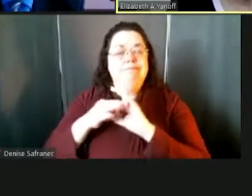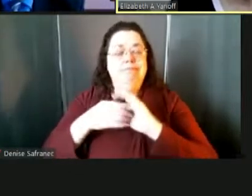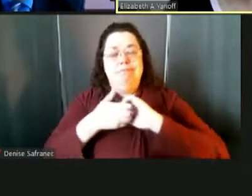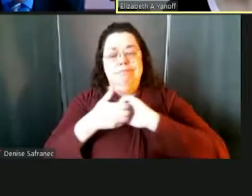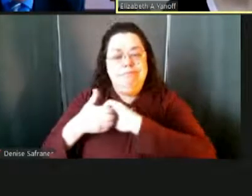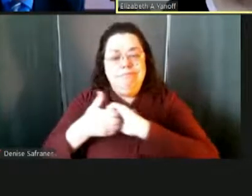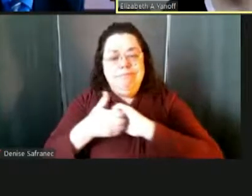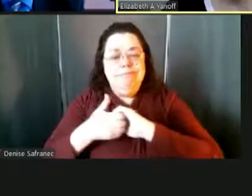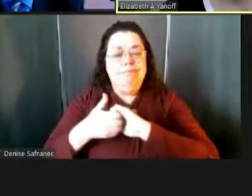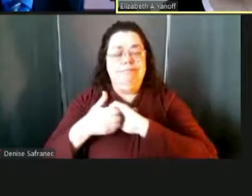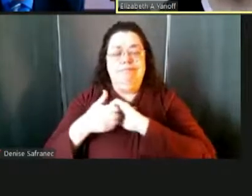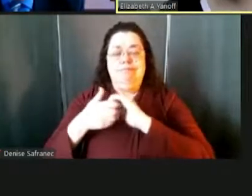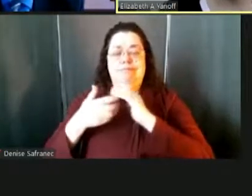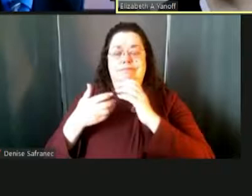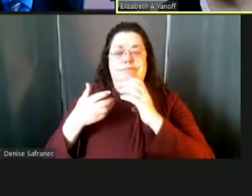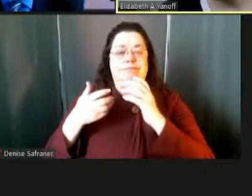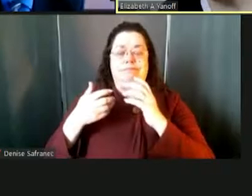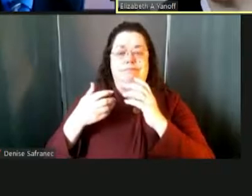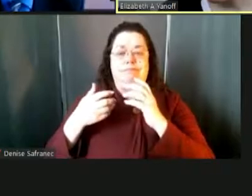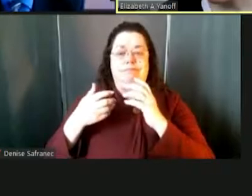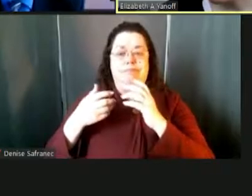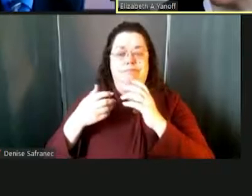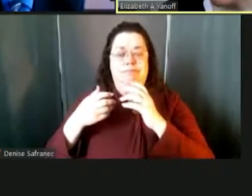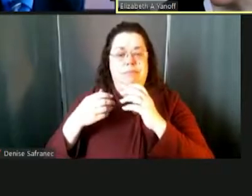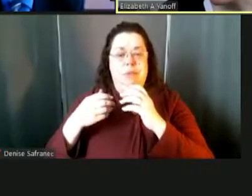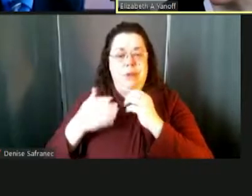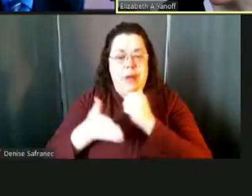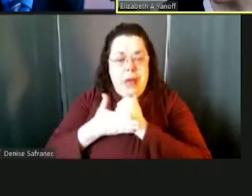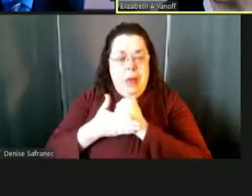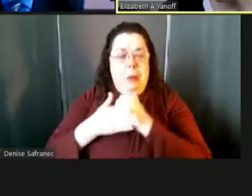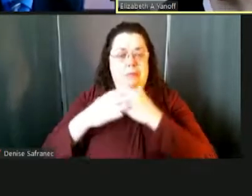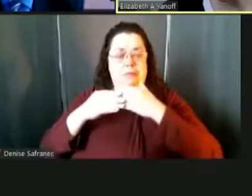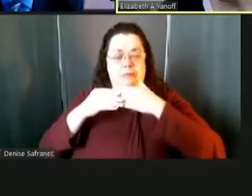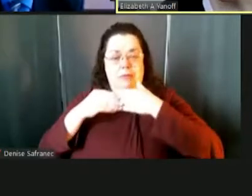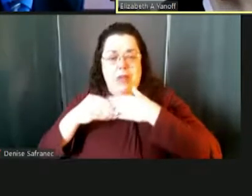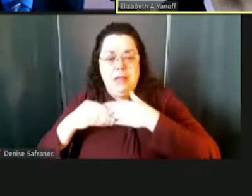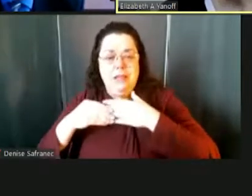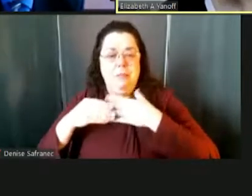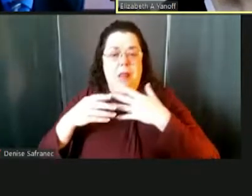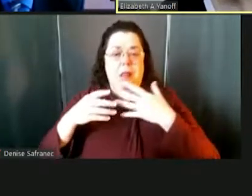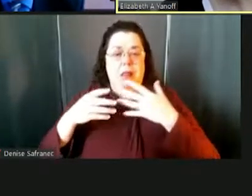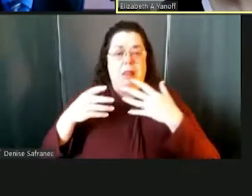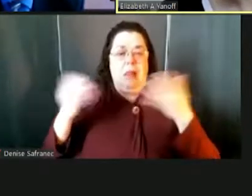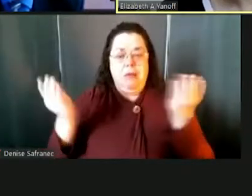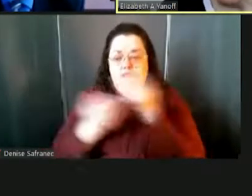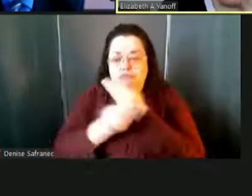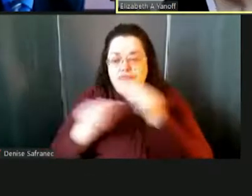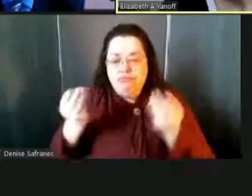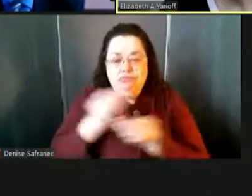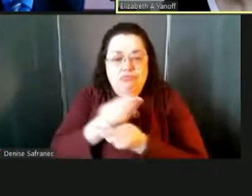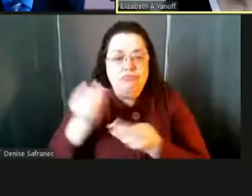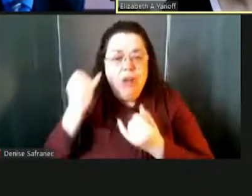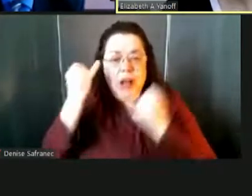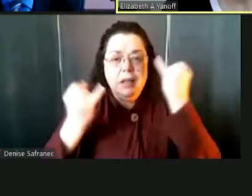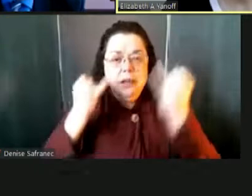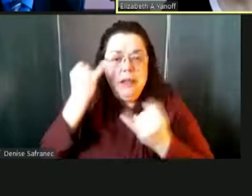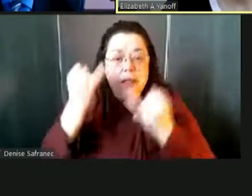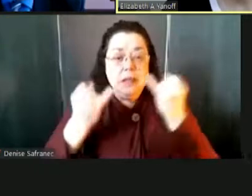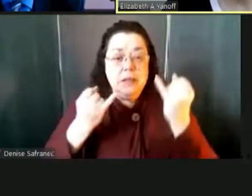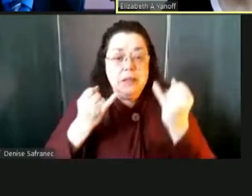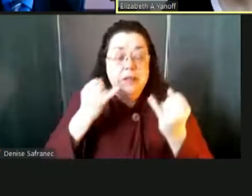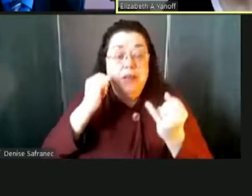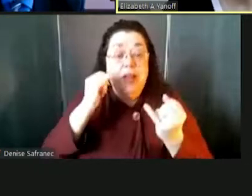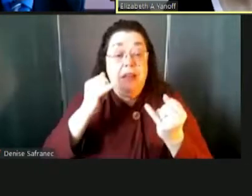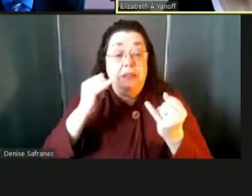flexibility, just keep coming back in every one of these answers. Um, and connecting to this idea of